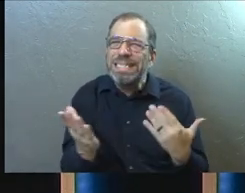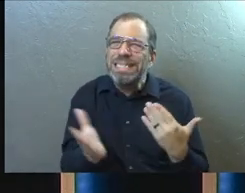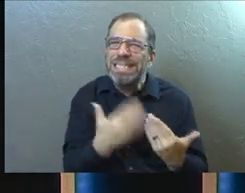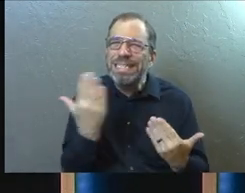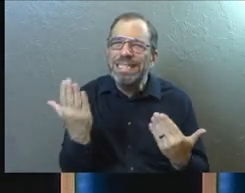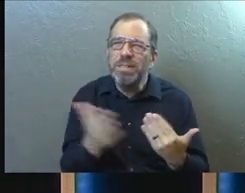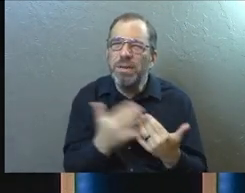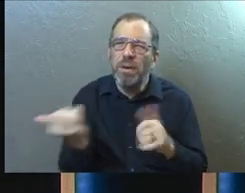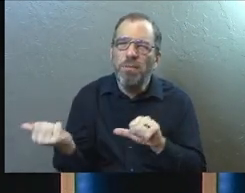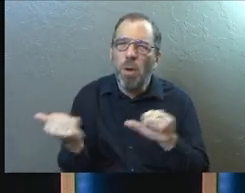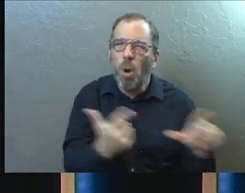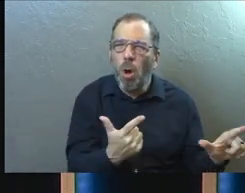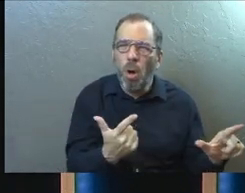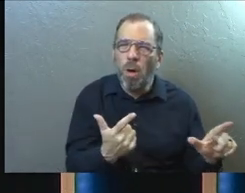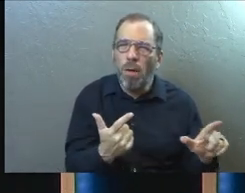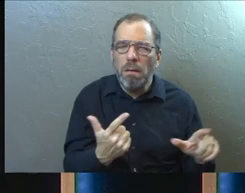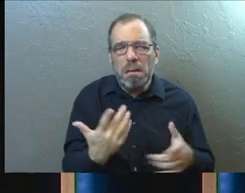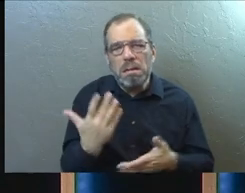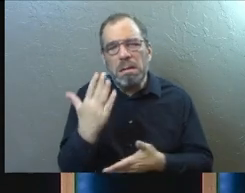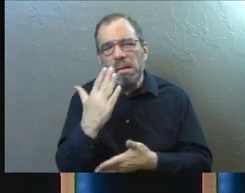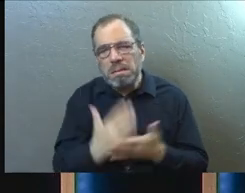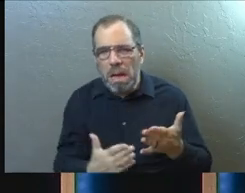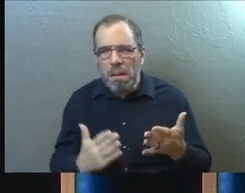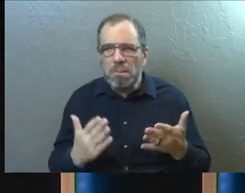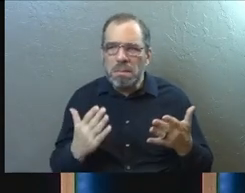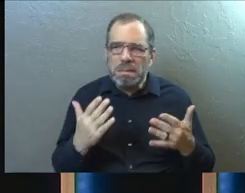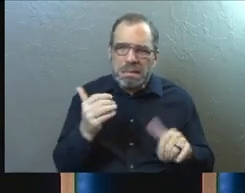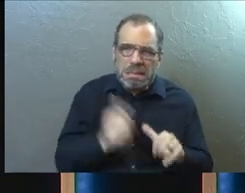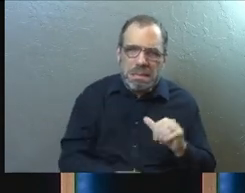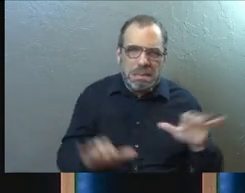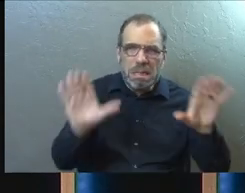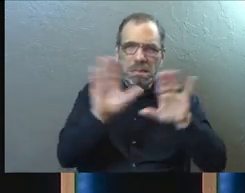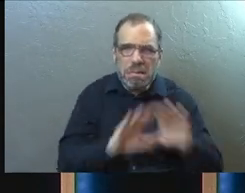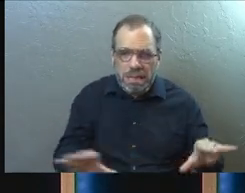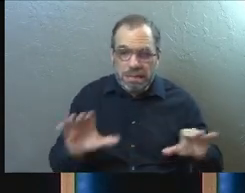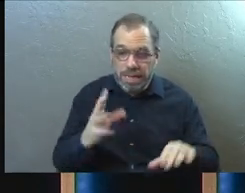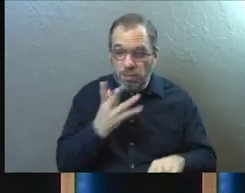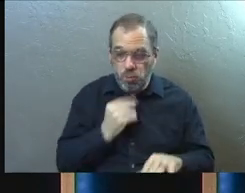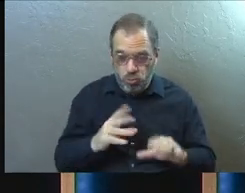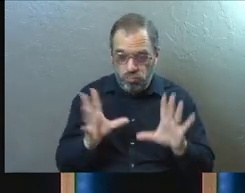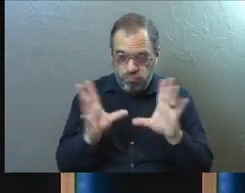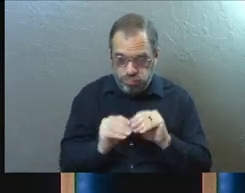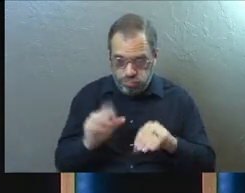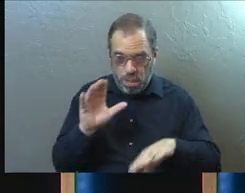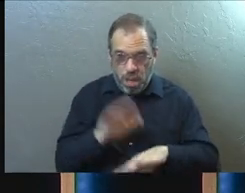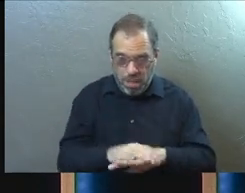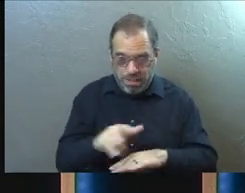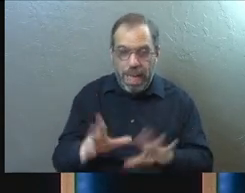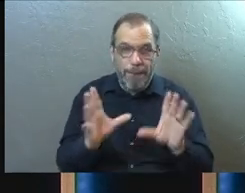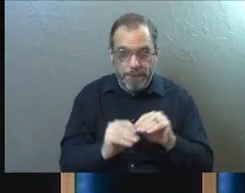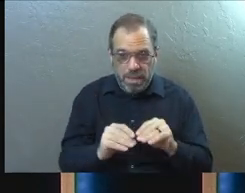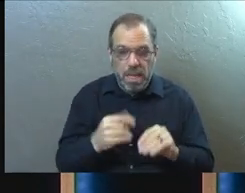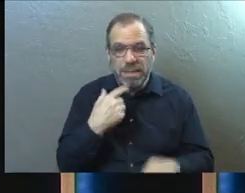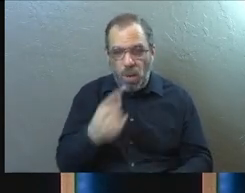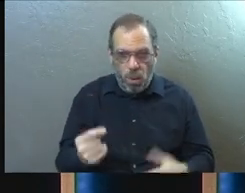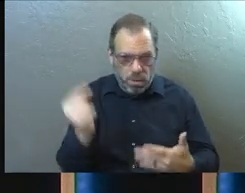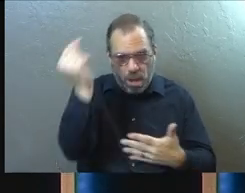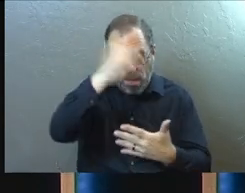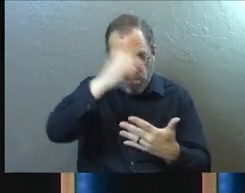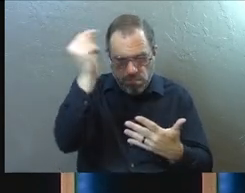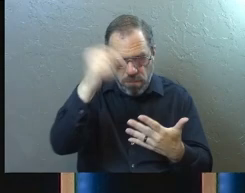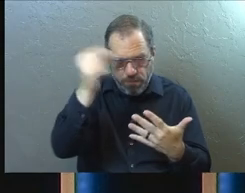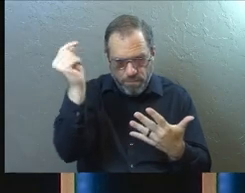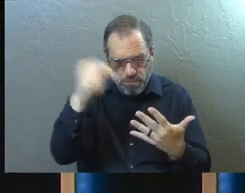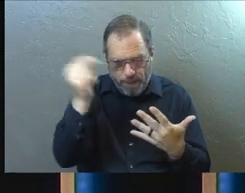easier for everyone. Because there are certain things that every single Sunday, as Jewish people gather together, every single time they meet, they're being told these